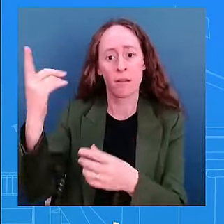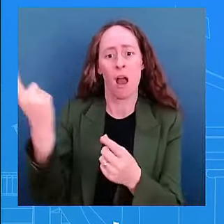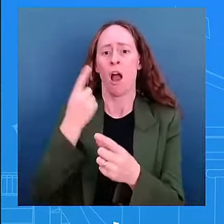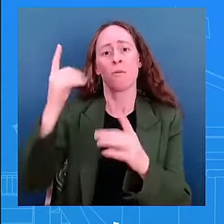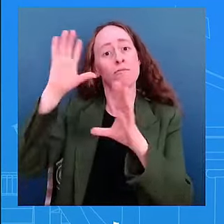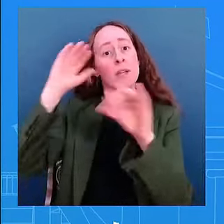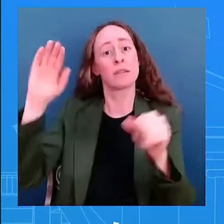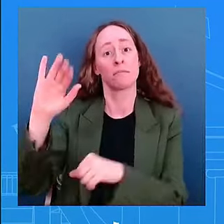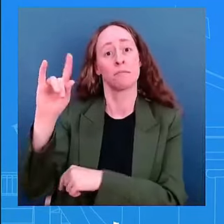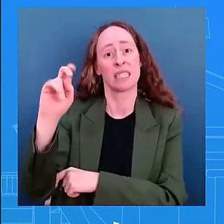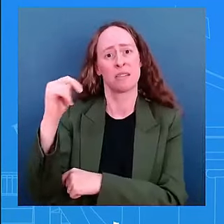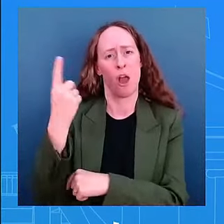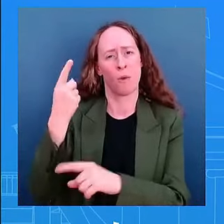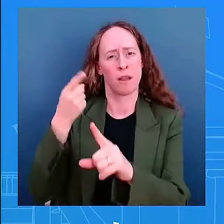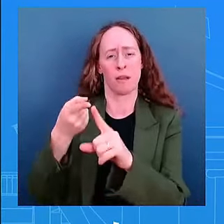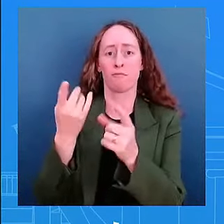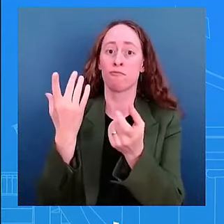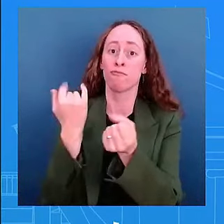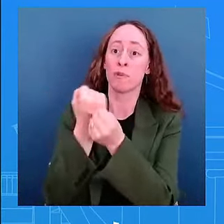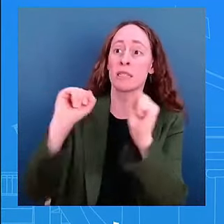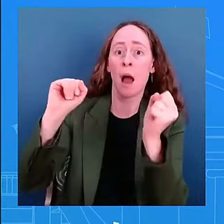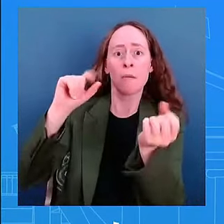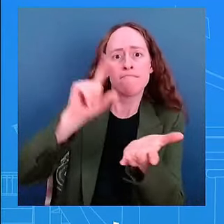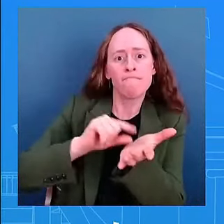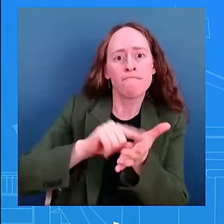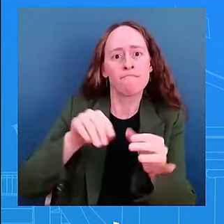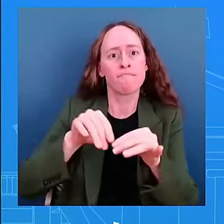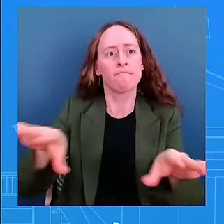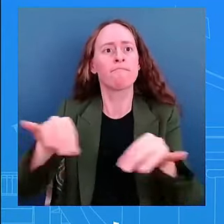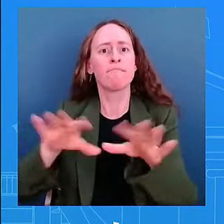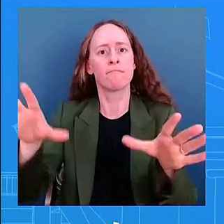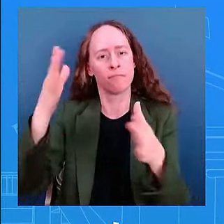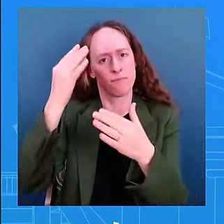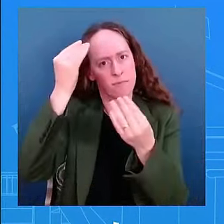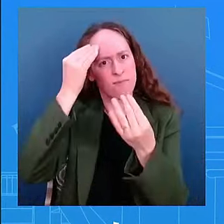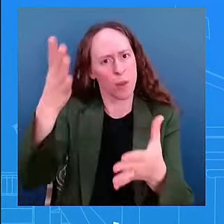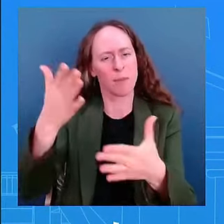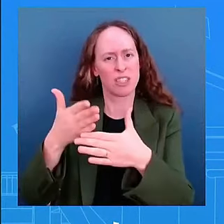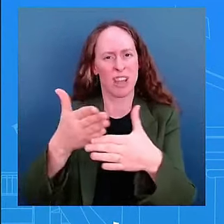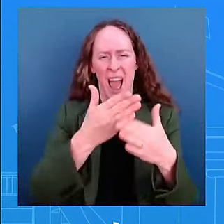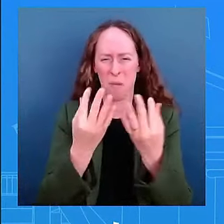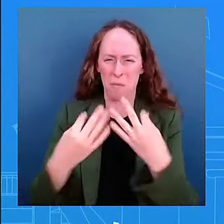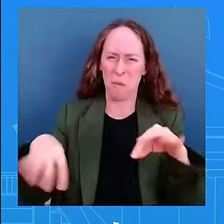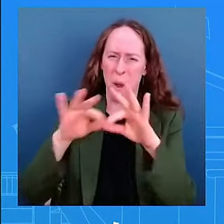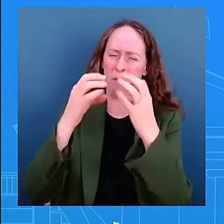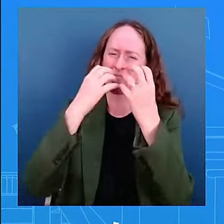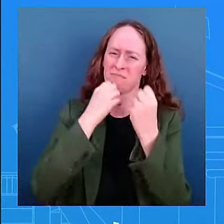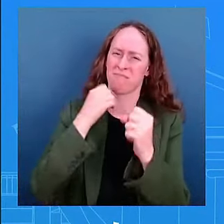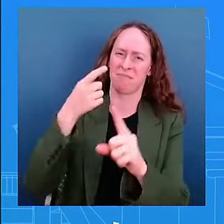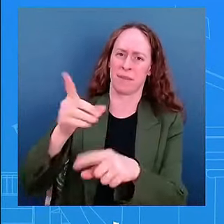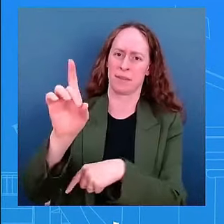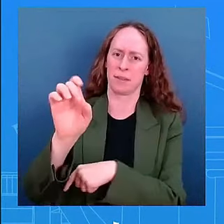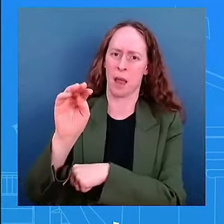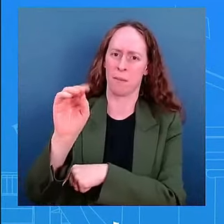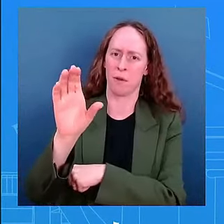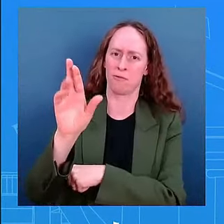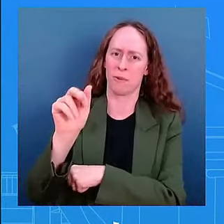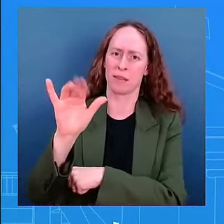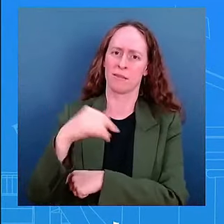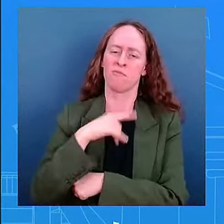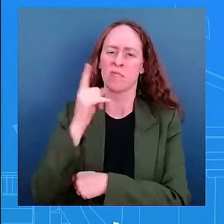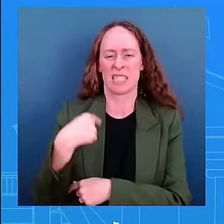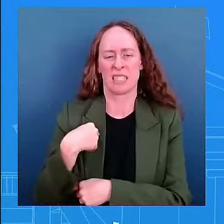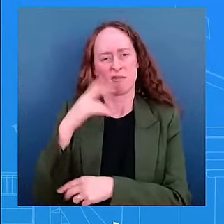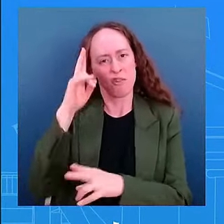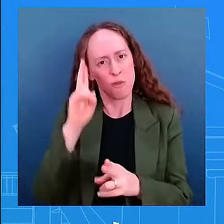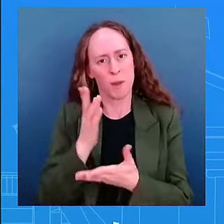happy to do this exercise with you almost every day from from here from this podium behind this lectern and really the freedom of the press is so